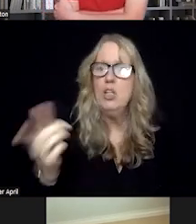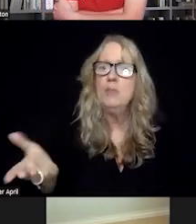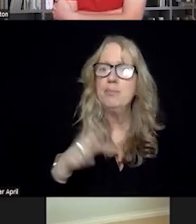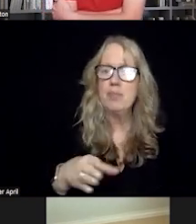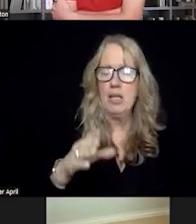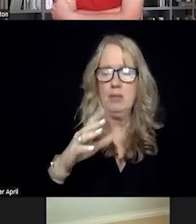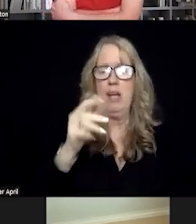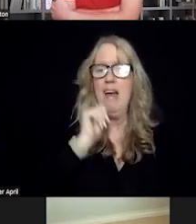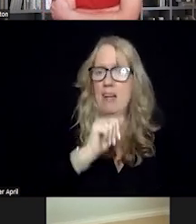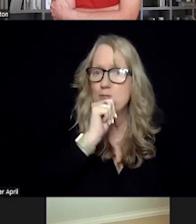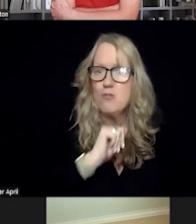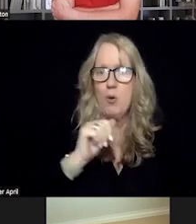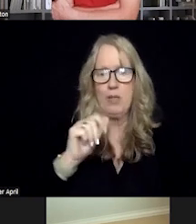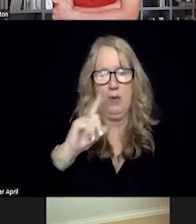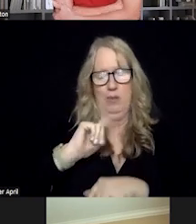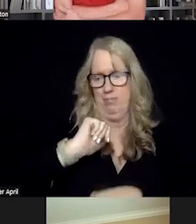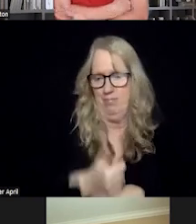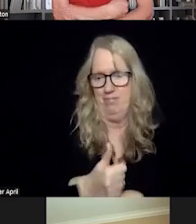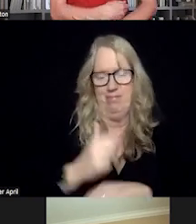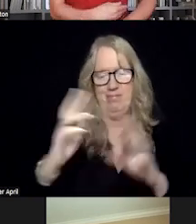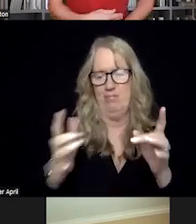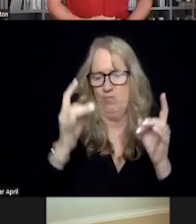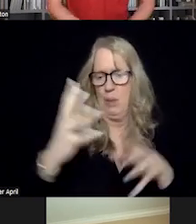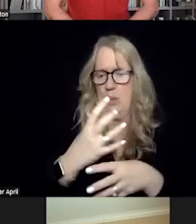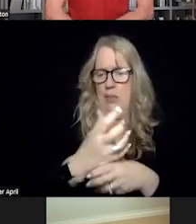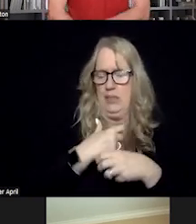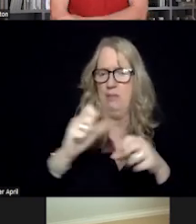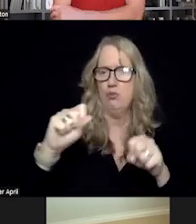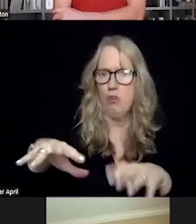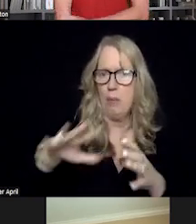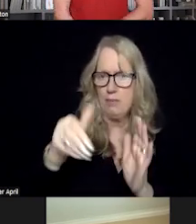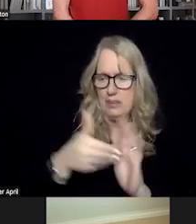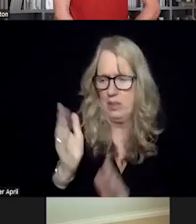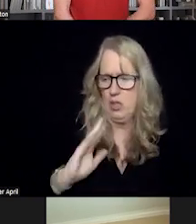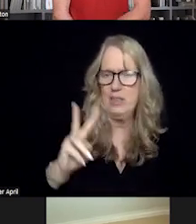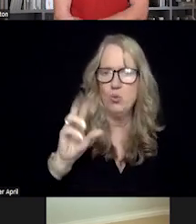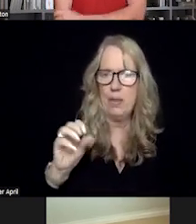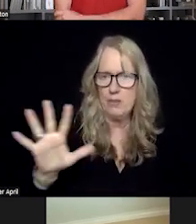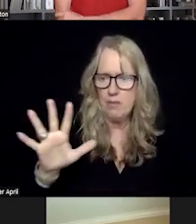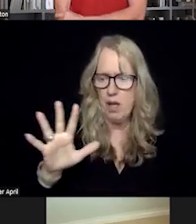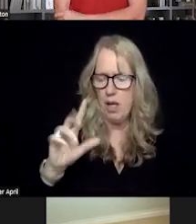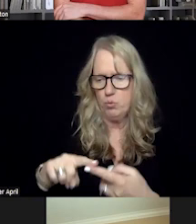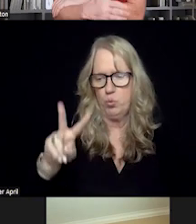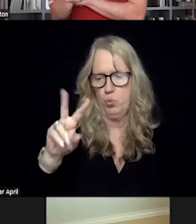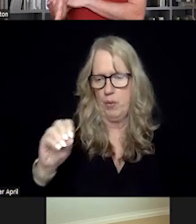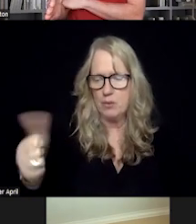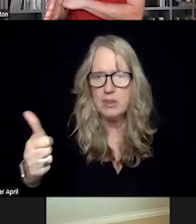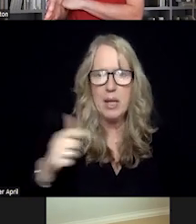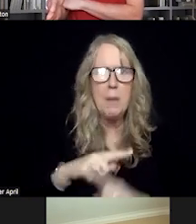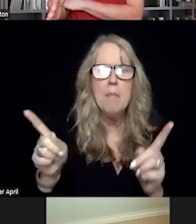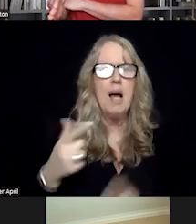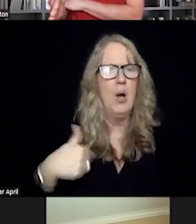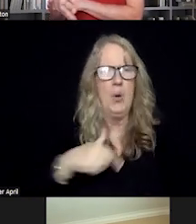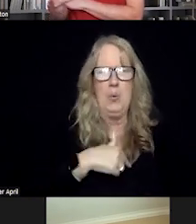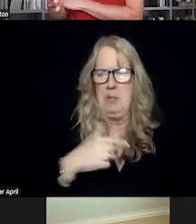you know, Arizona was pioneering crisis receiving drop-off centers in 2005 to 2010. But we were